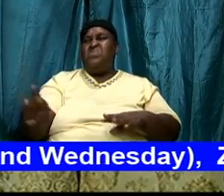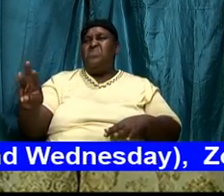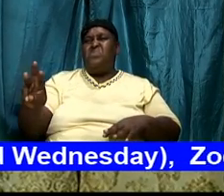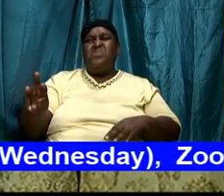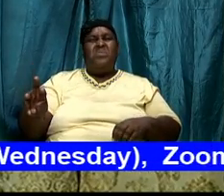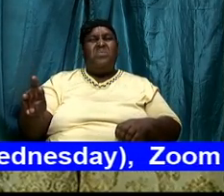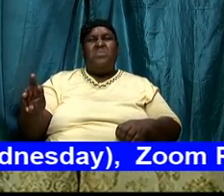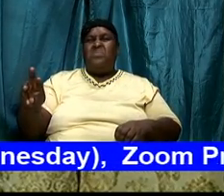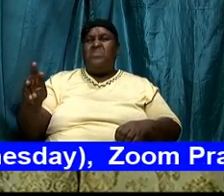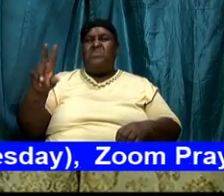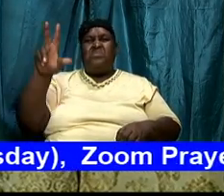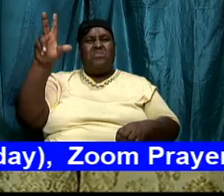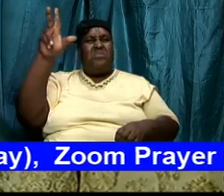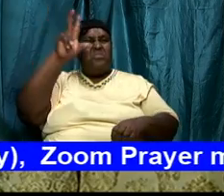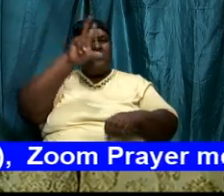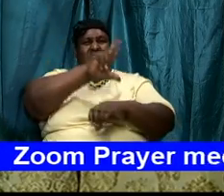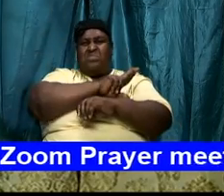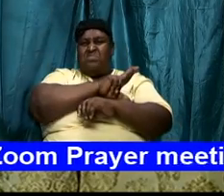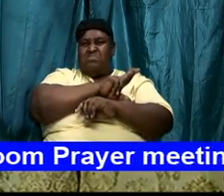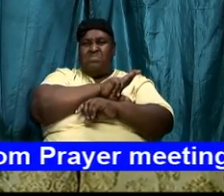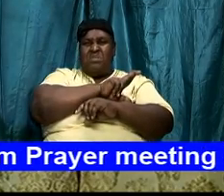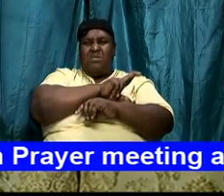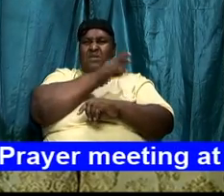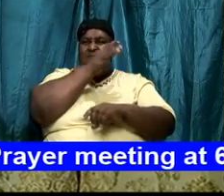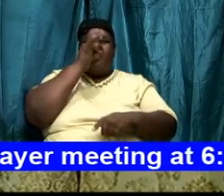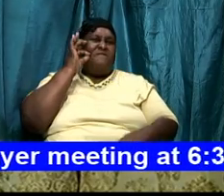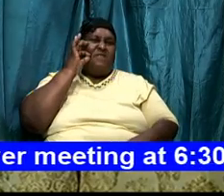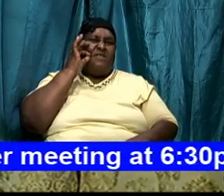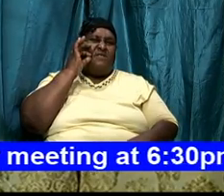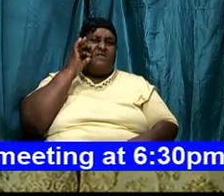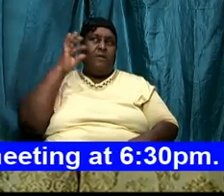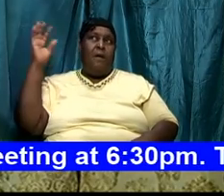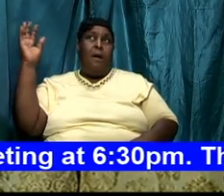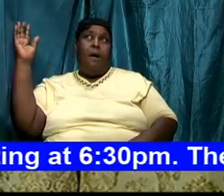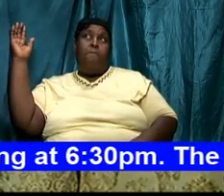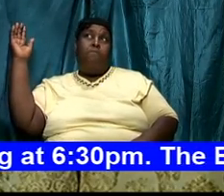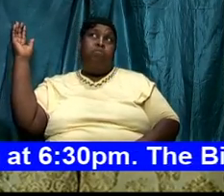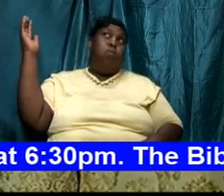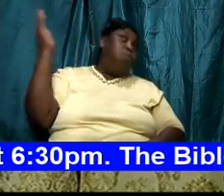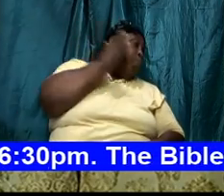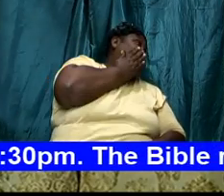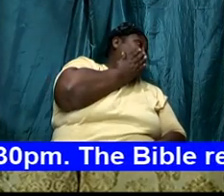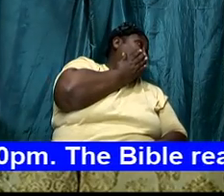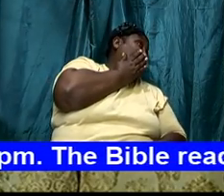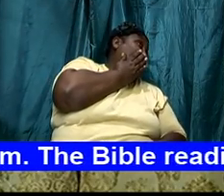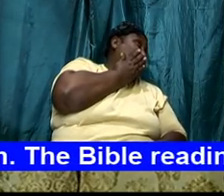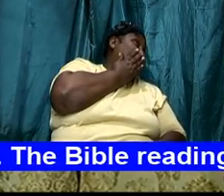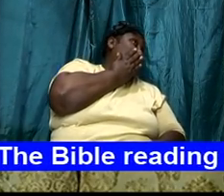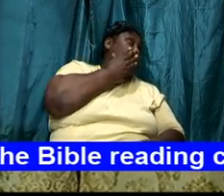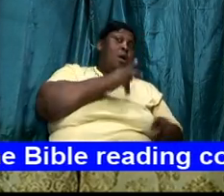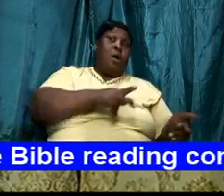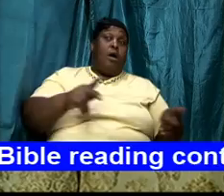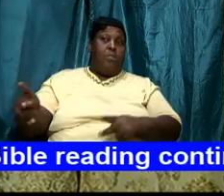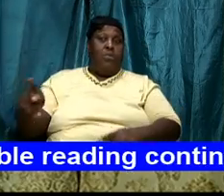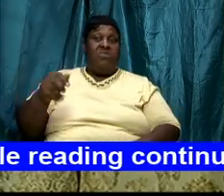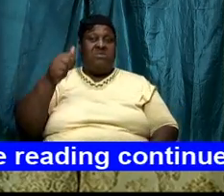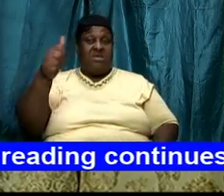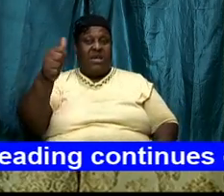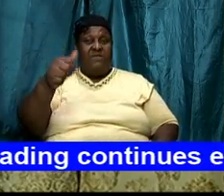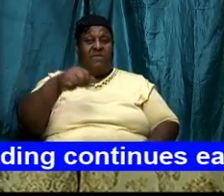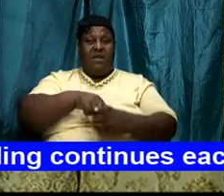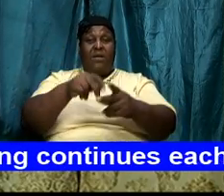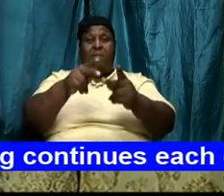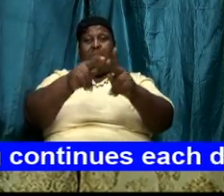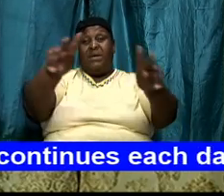waste it and she boxed down the person she put herself in a